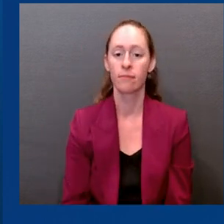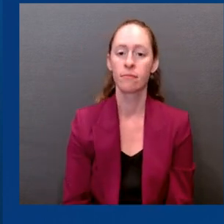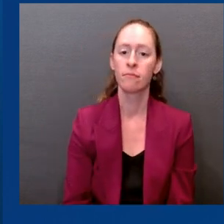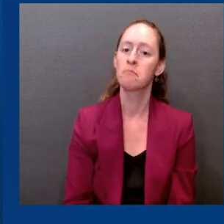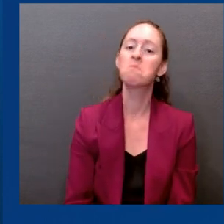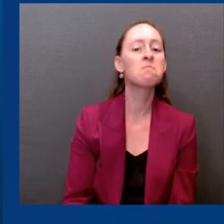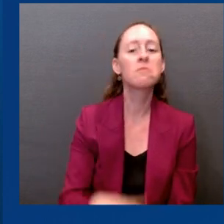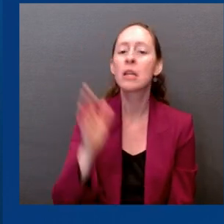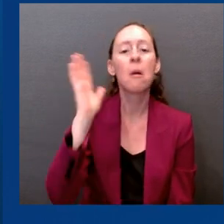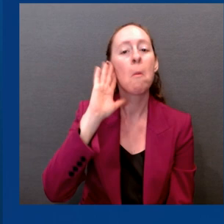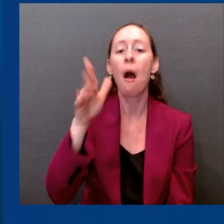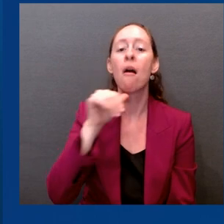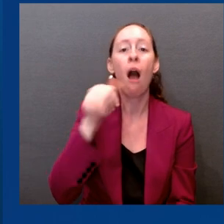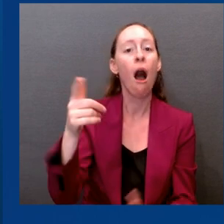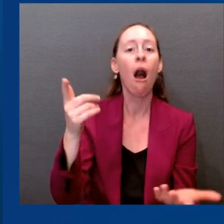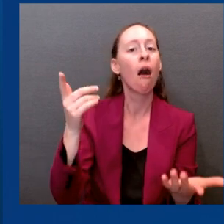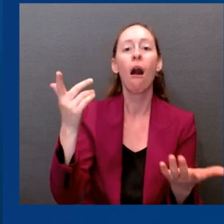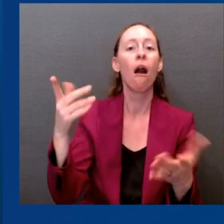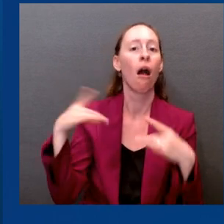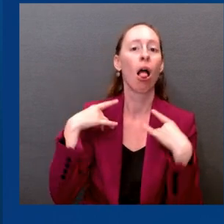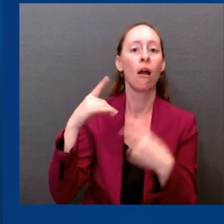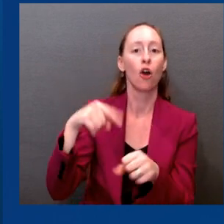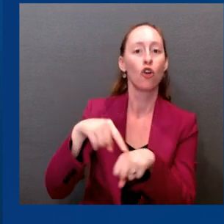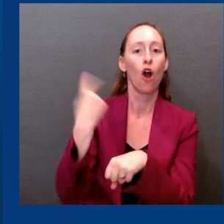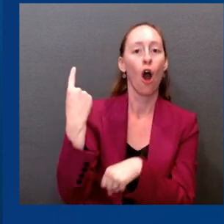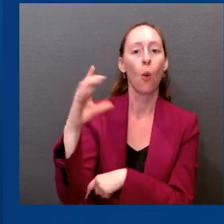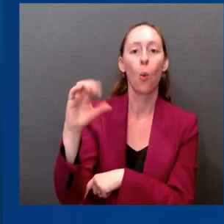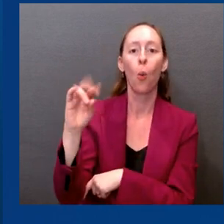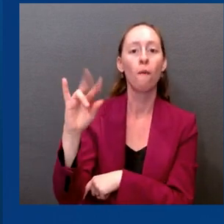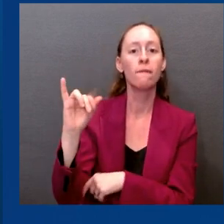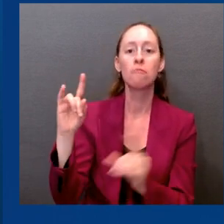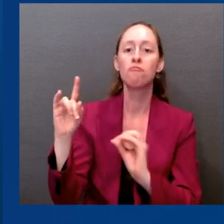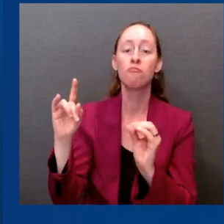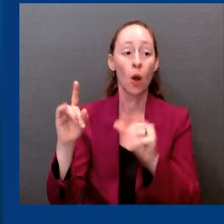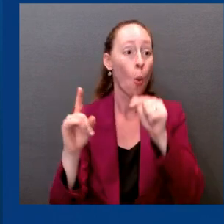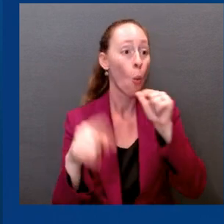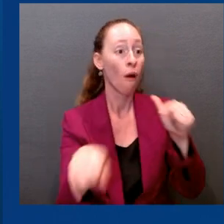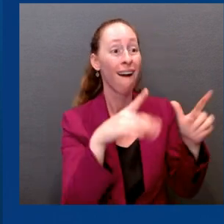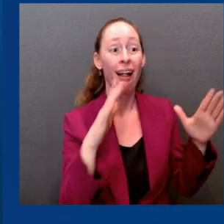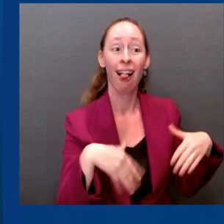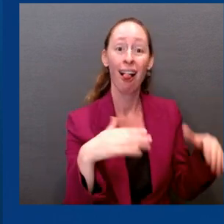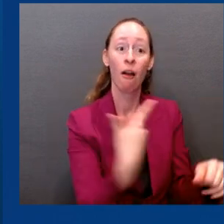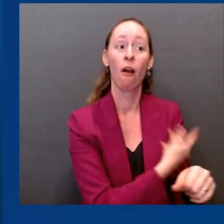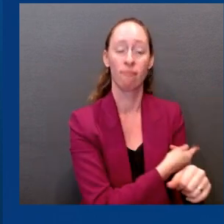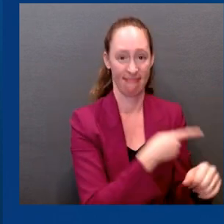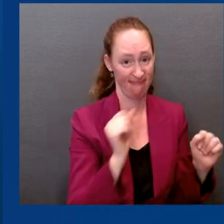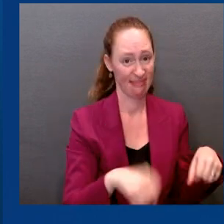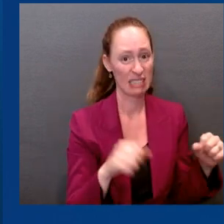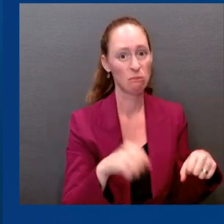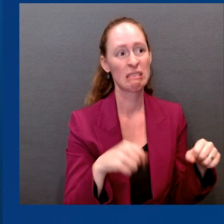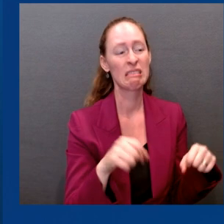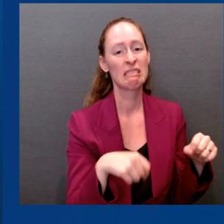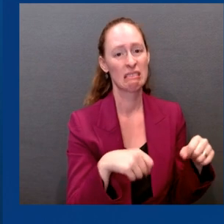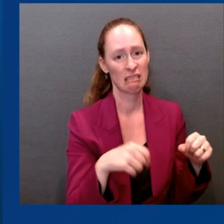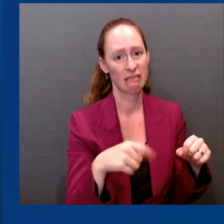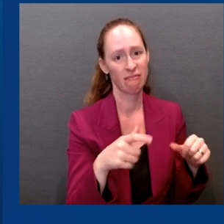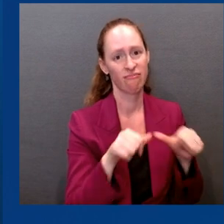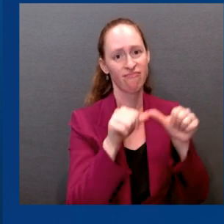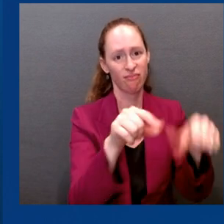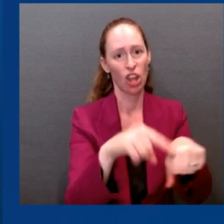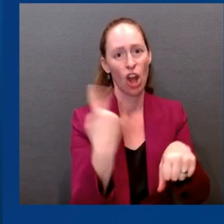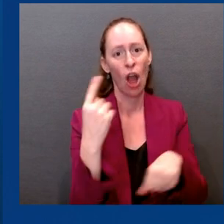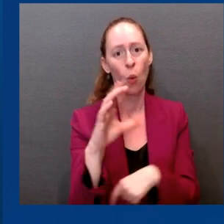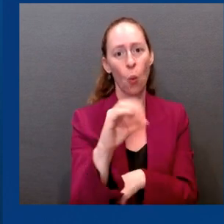who were not vaccinated. Last week, following FDA's emergency use authorization, CDC's Advisory Committee on